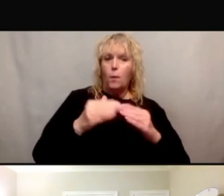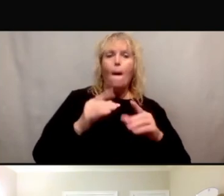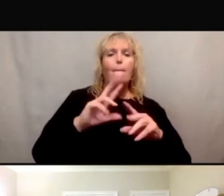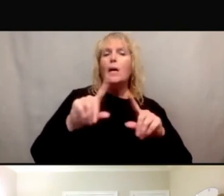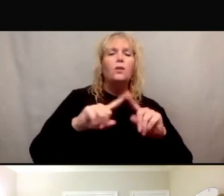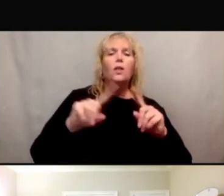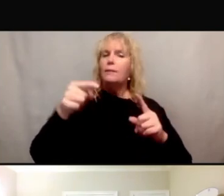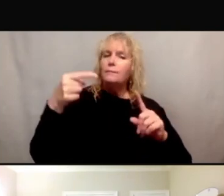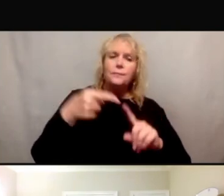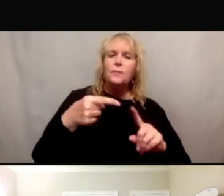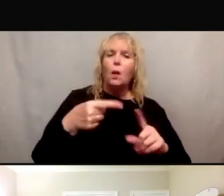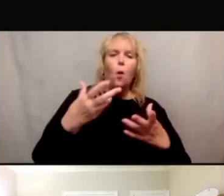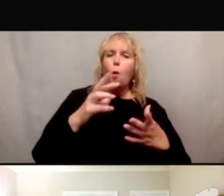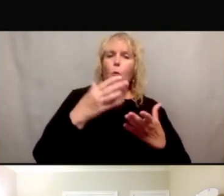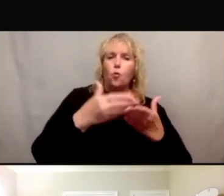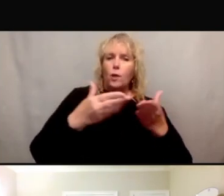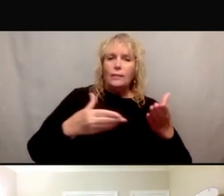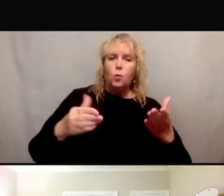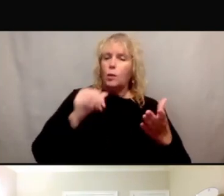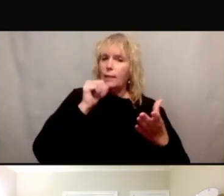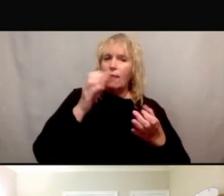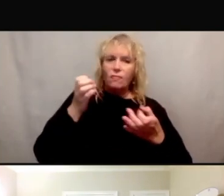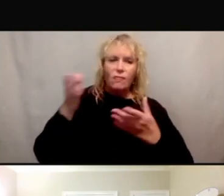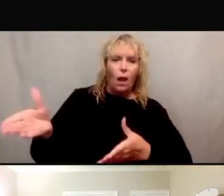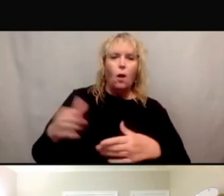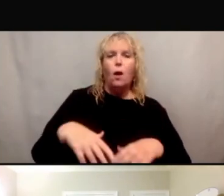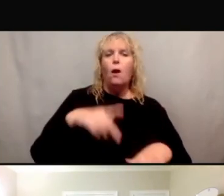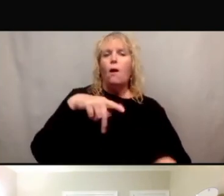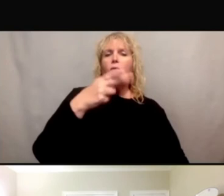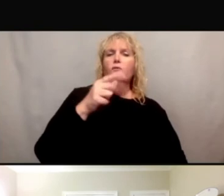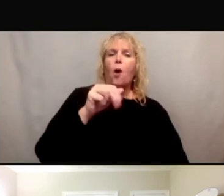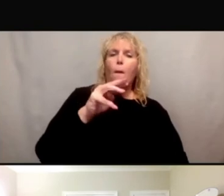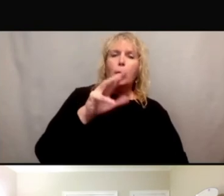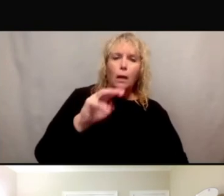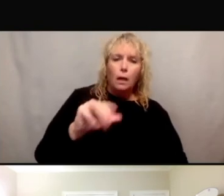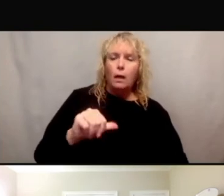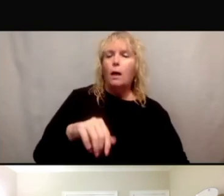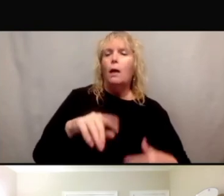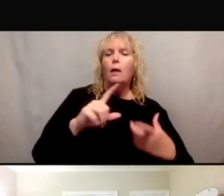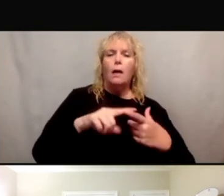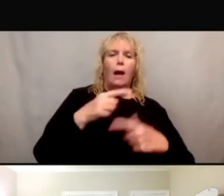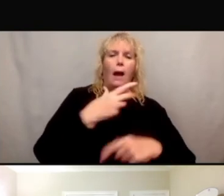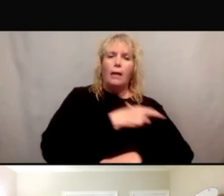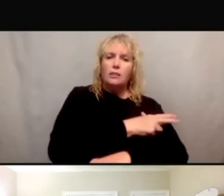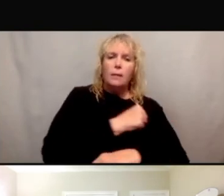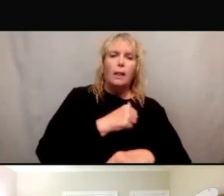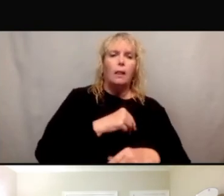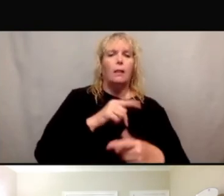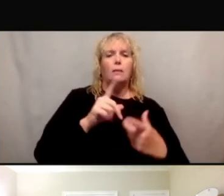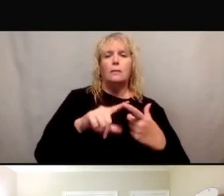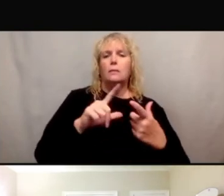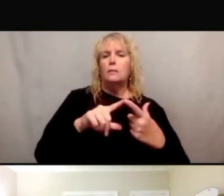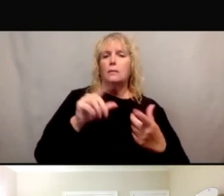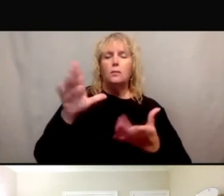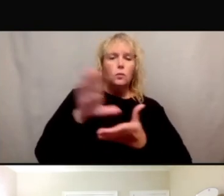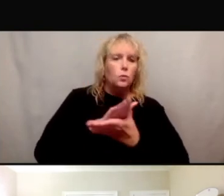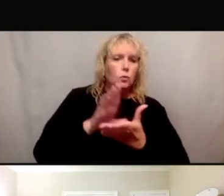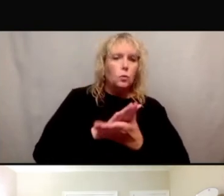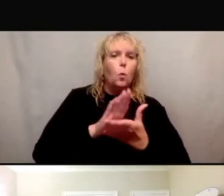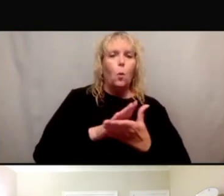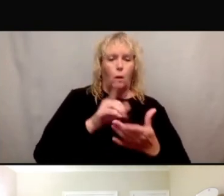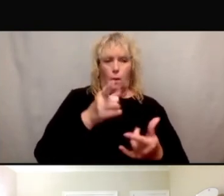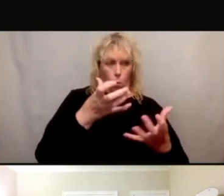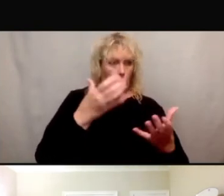So we can get big pharma, academia, the hospitals, whoever want to hear us, go into the community.